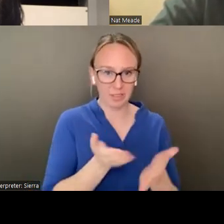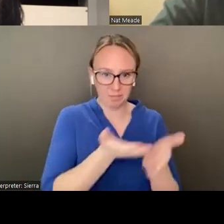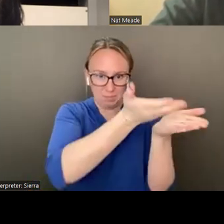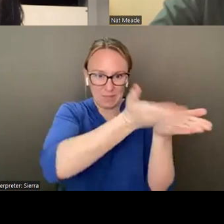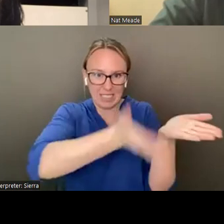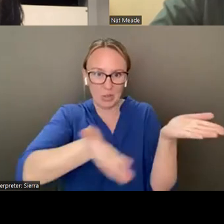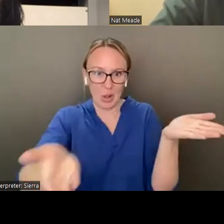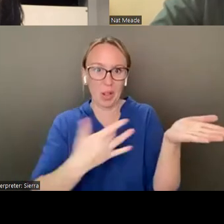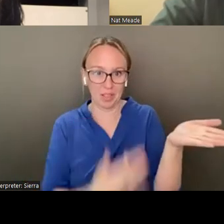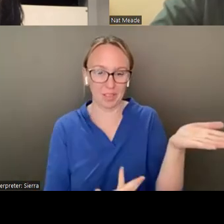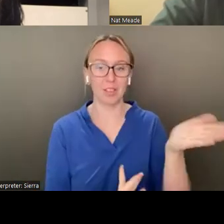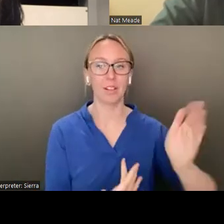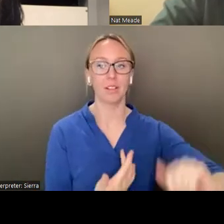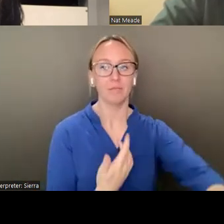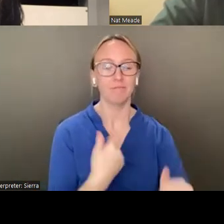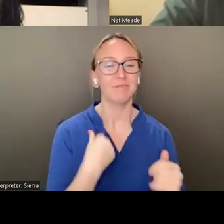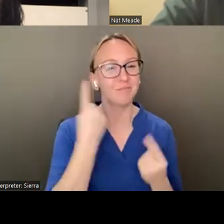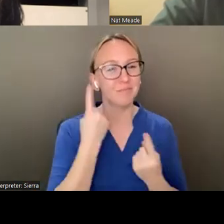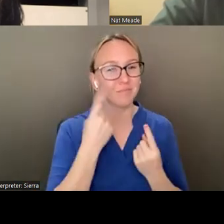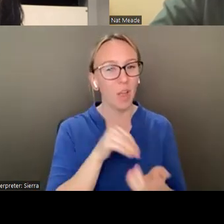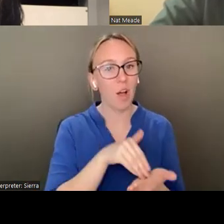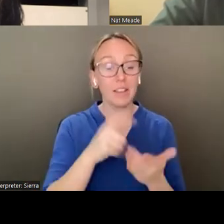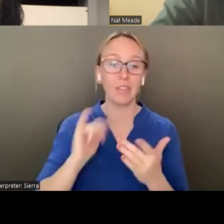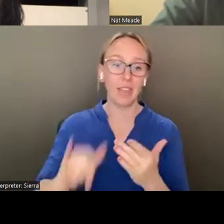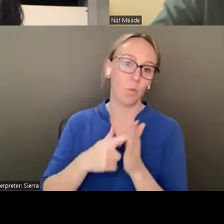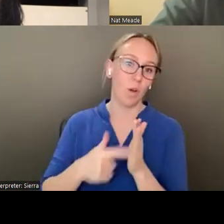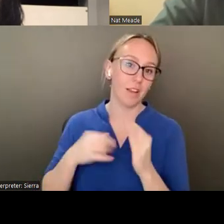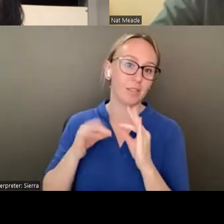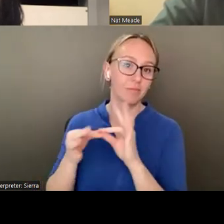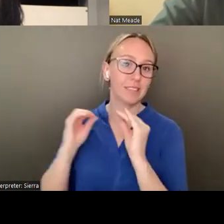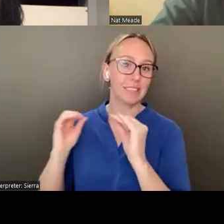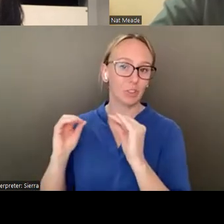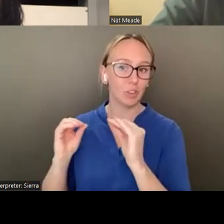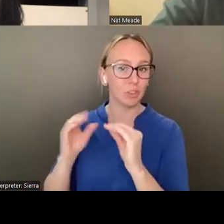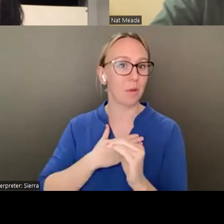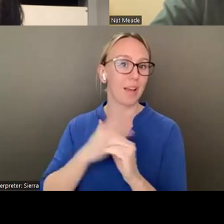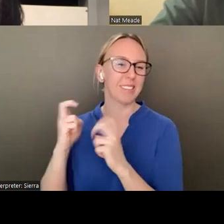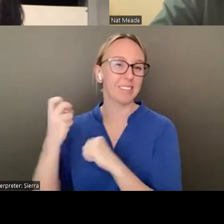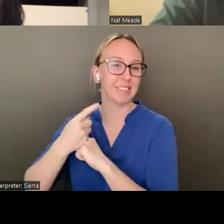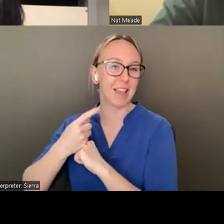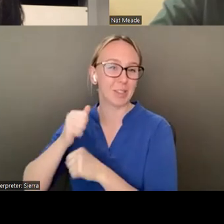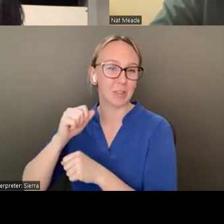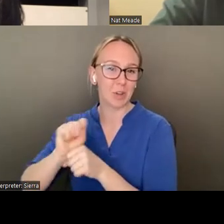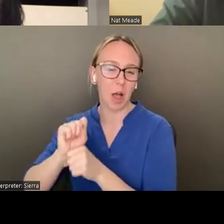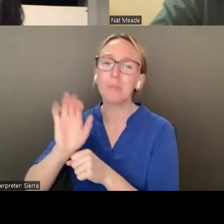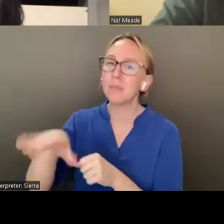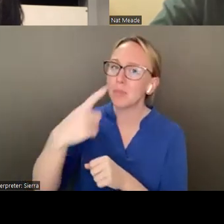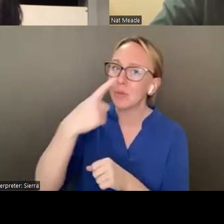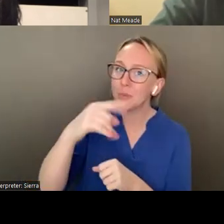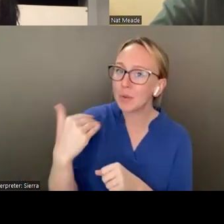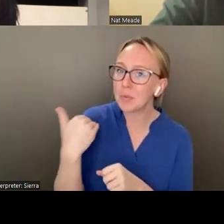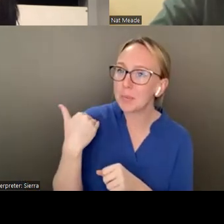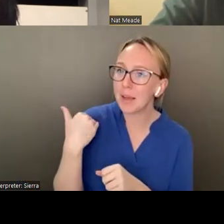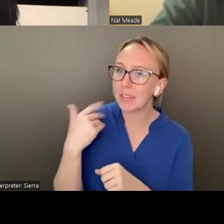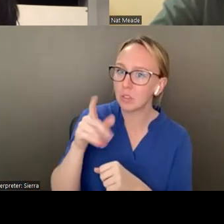And I think about those a lot, and I teach about that in my day job. Yes, could you remind us where you